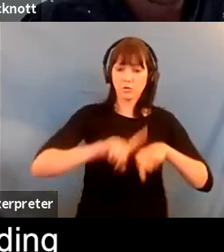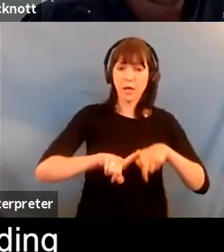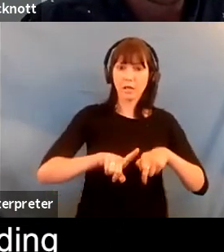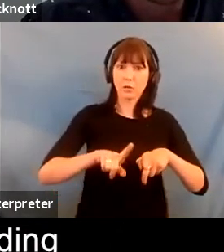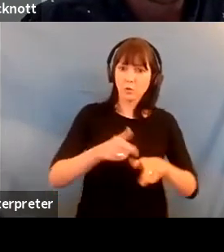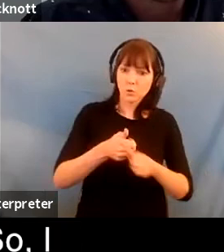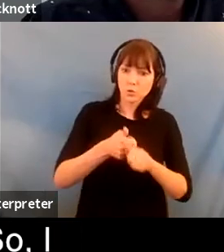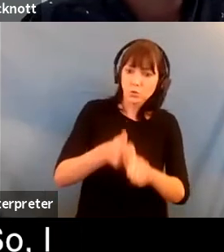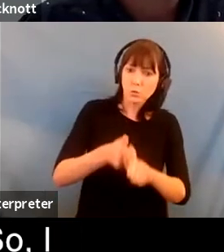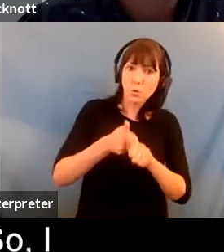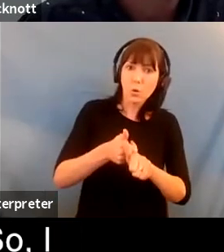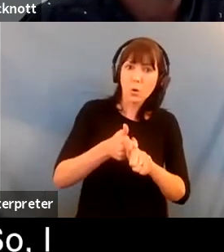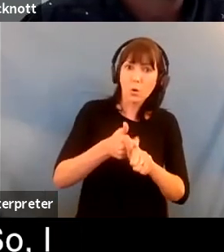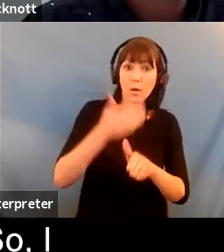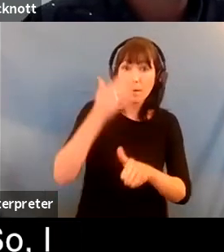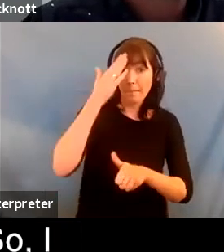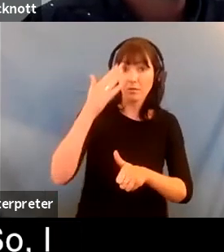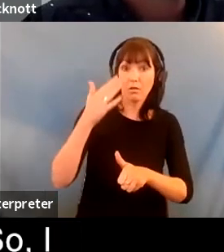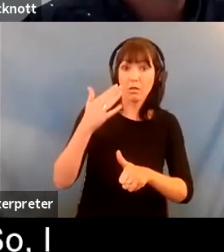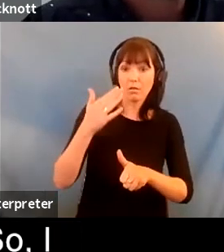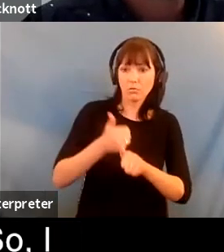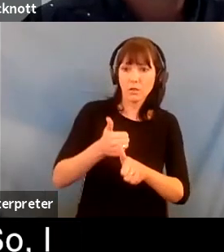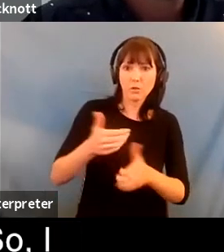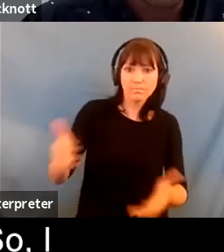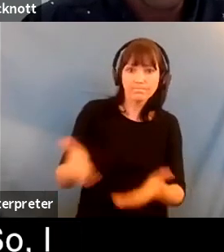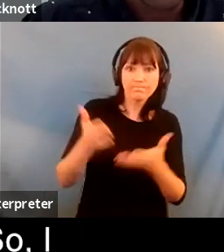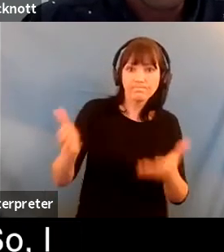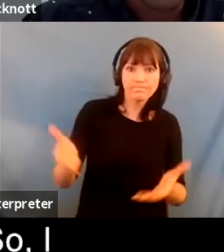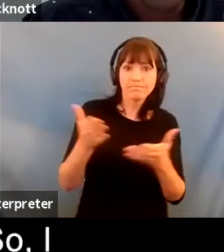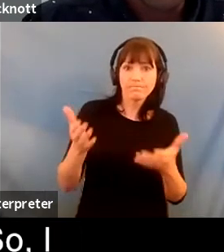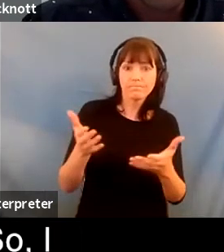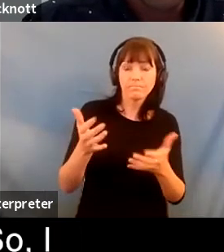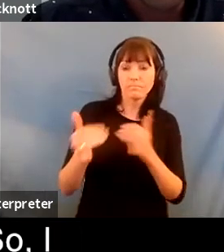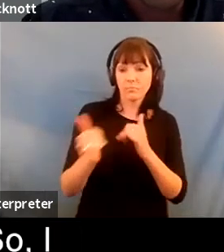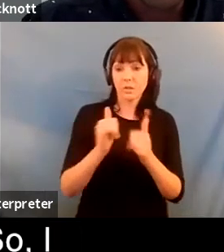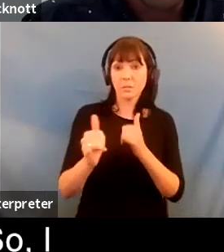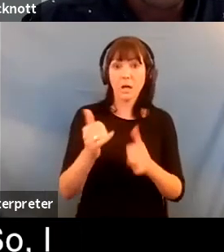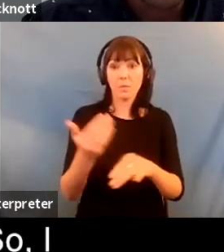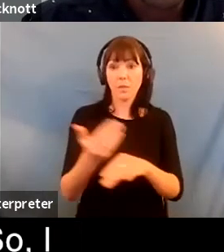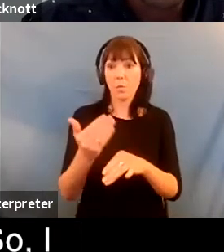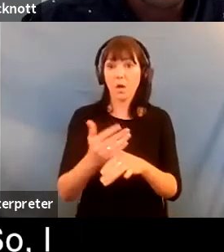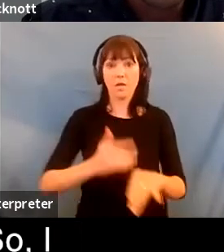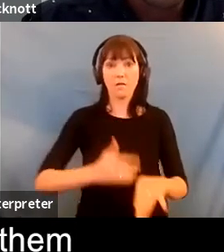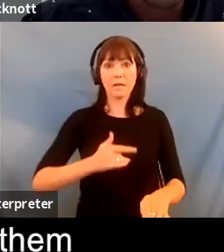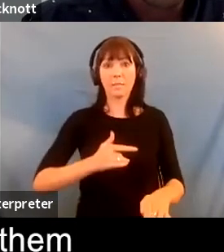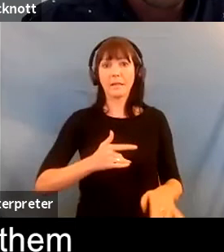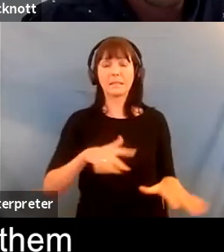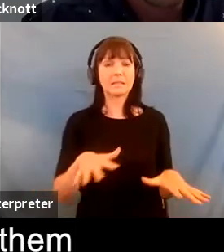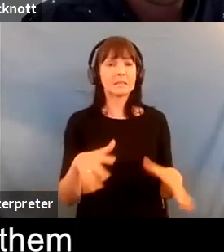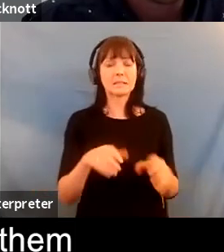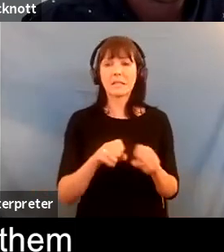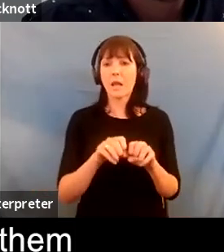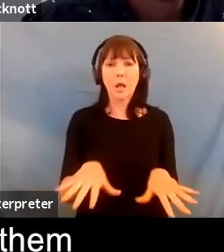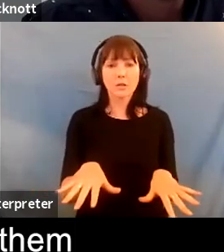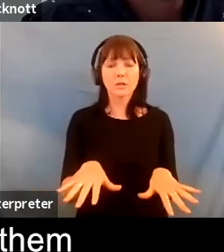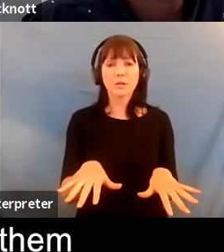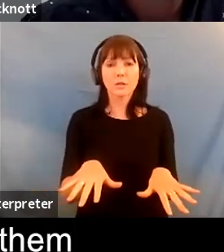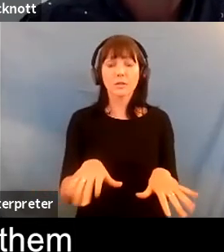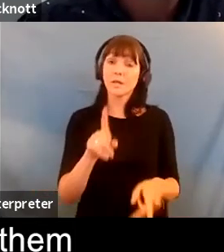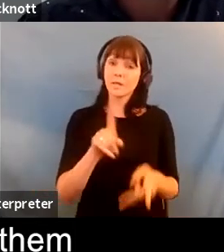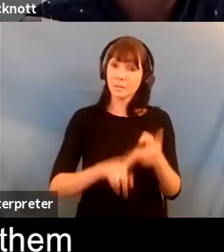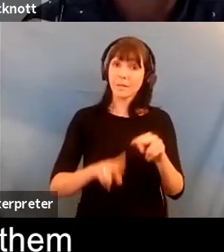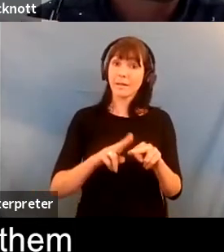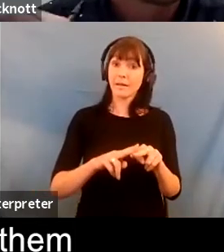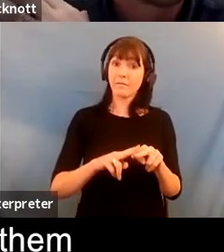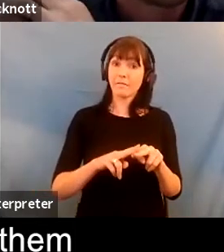leaves they can feel really really lost so i do think for anyone listening who finds creativity a useful way of